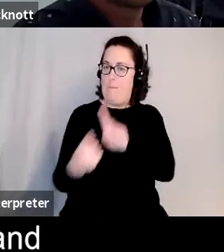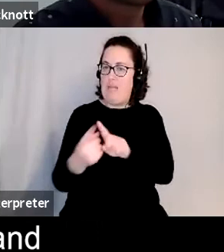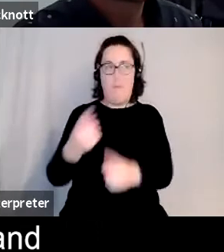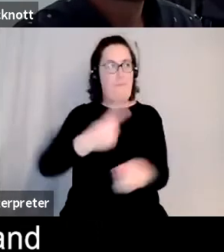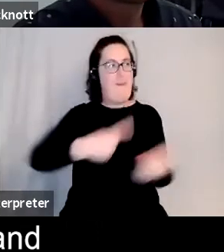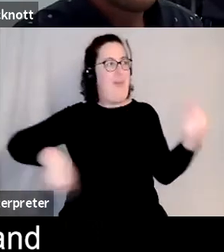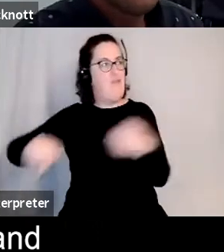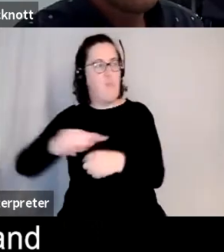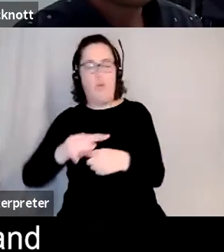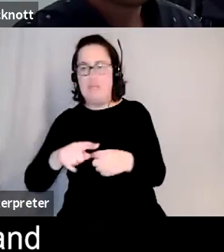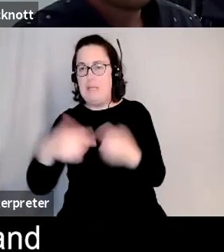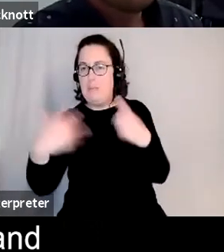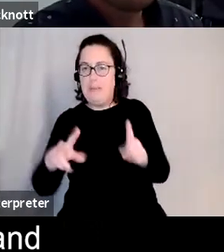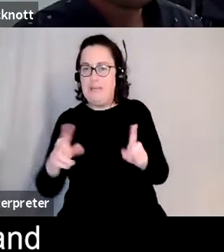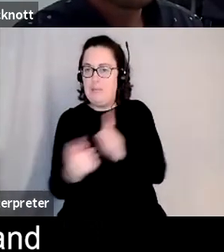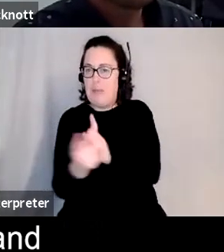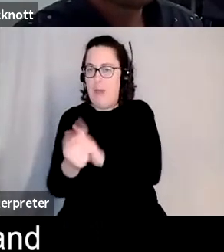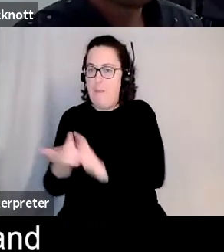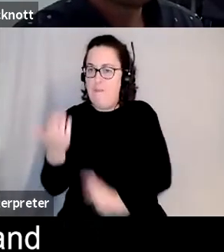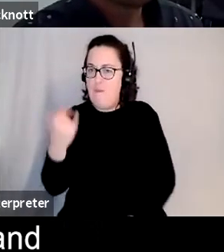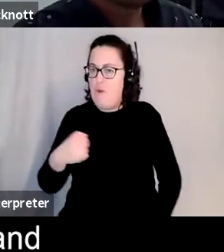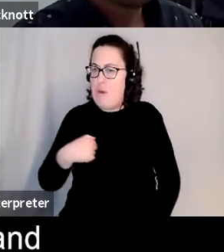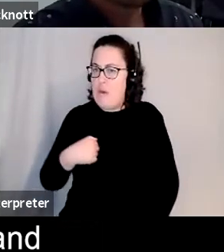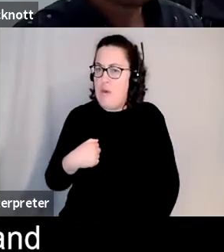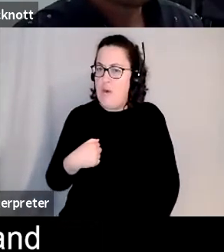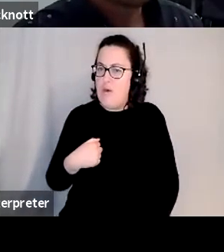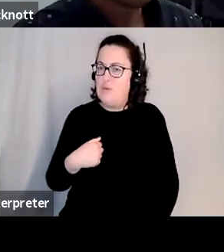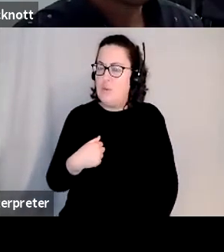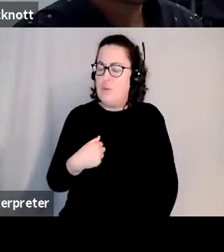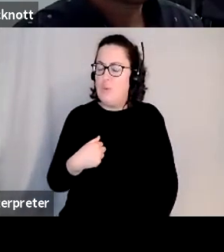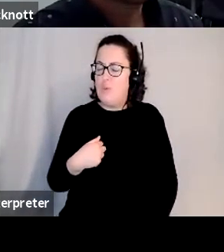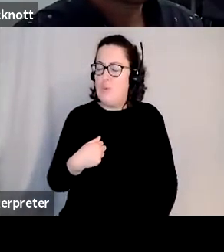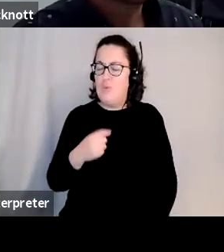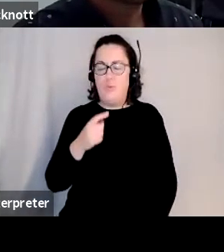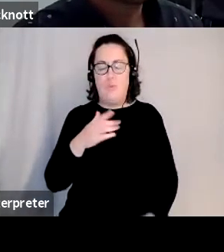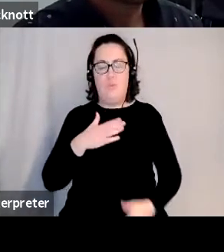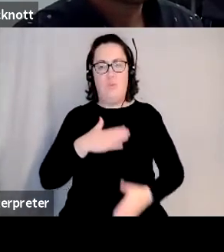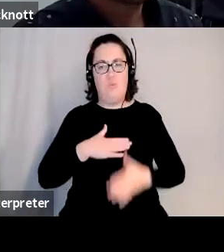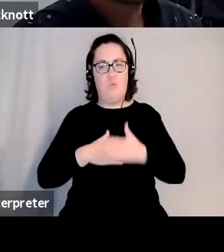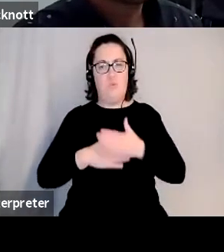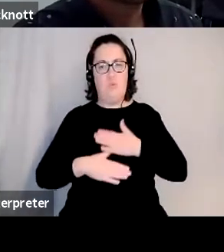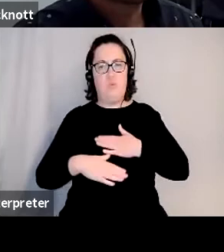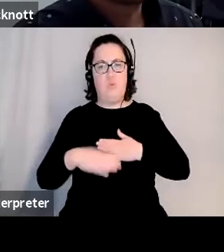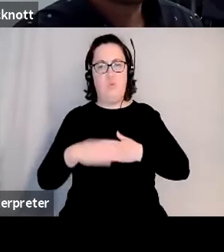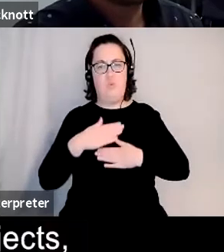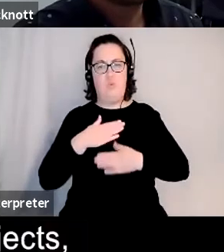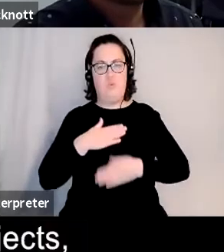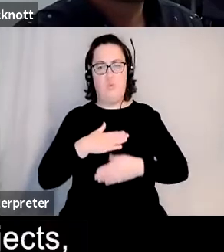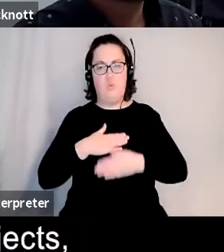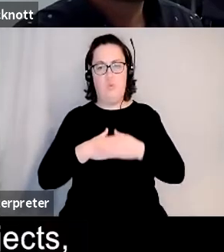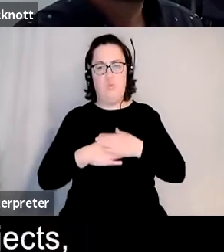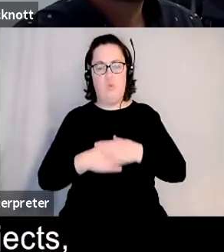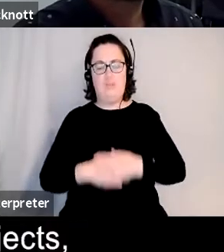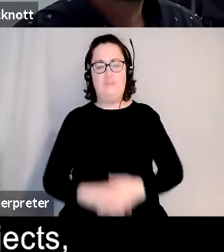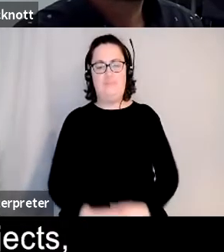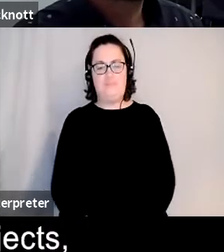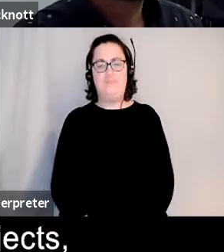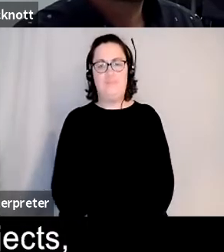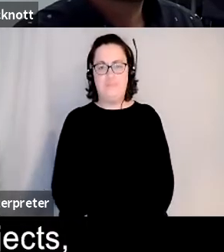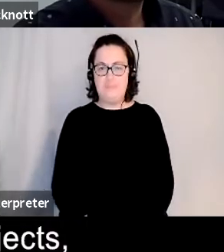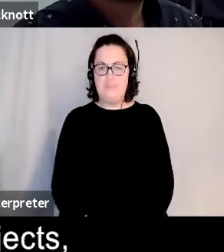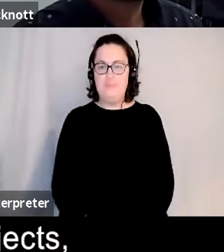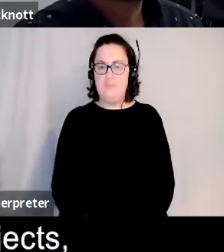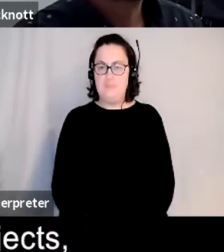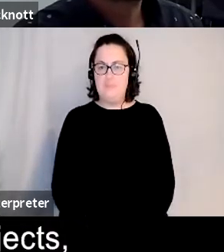was quite a strange and humbling experience um and it was interesting to see again a lot